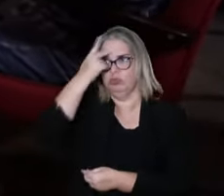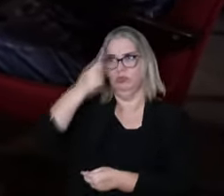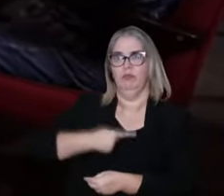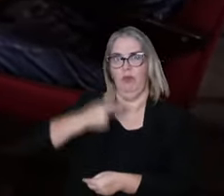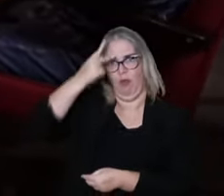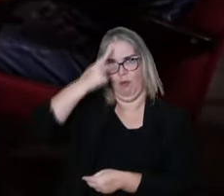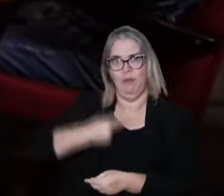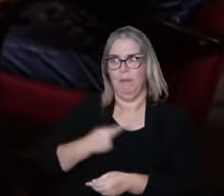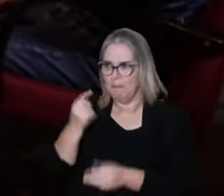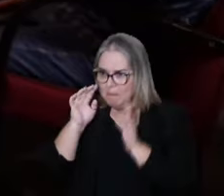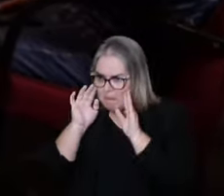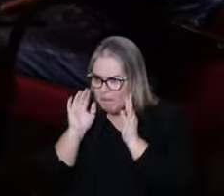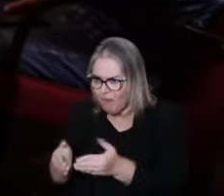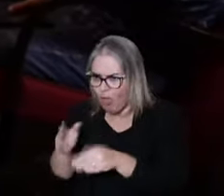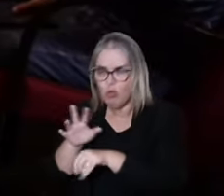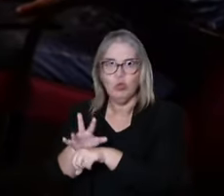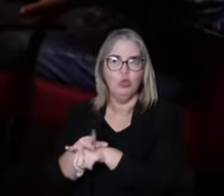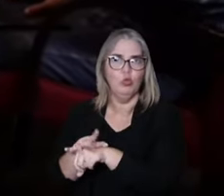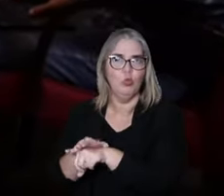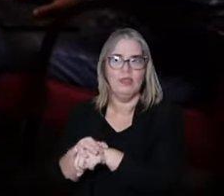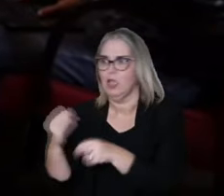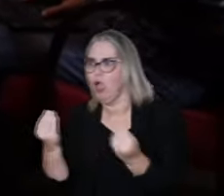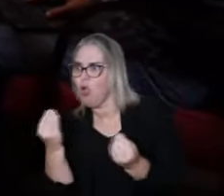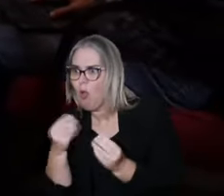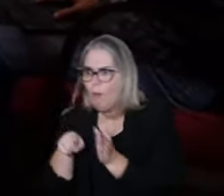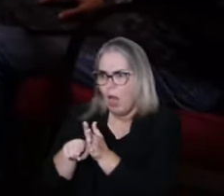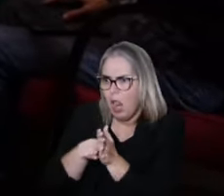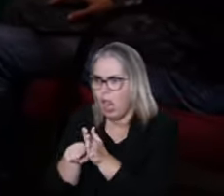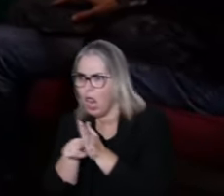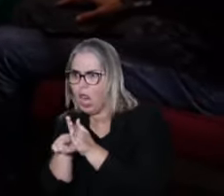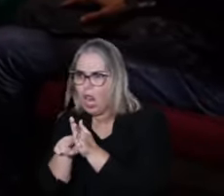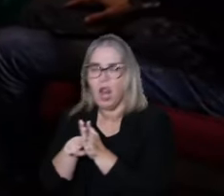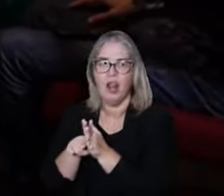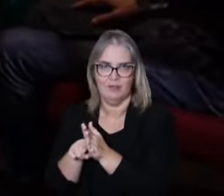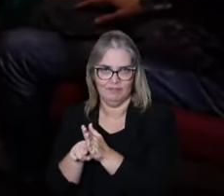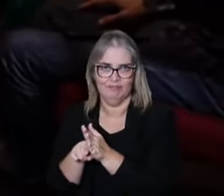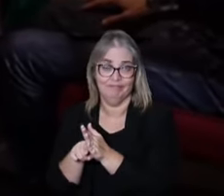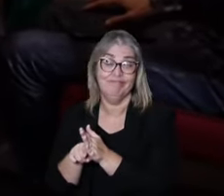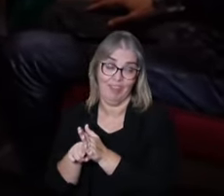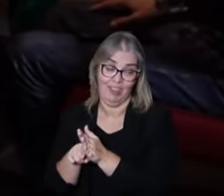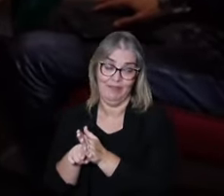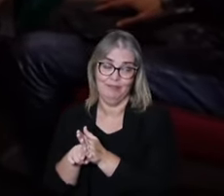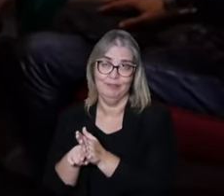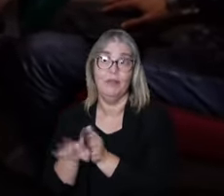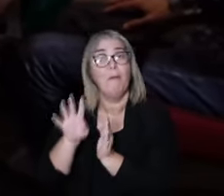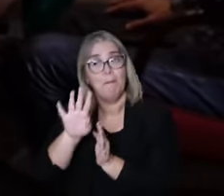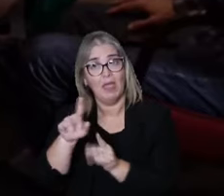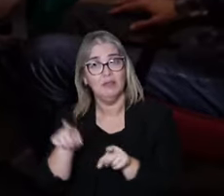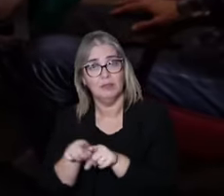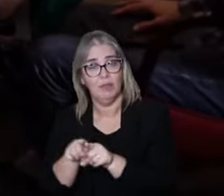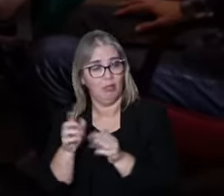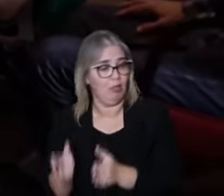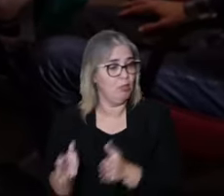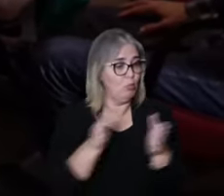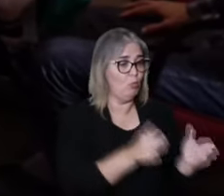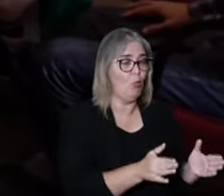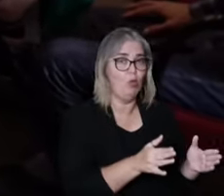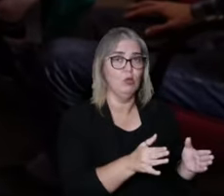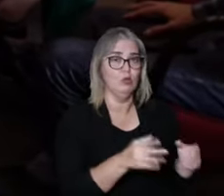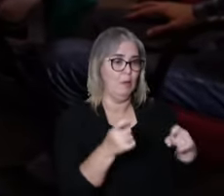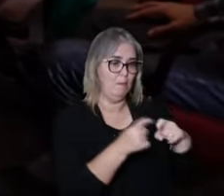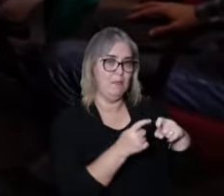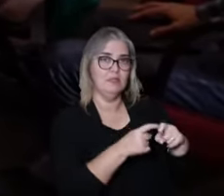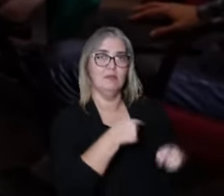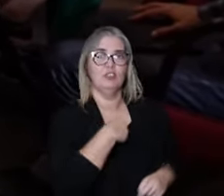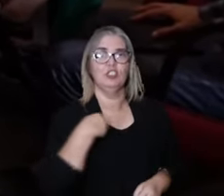So in an essential way, so the mythology as the disease being a separated being, and on the other side,